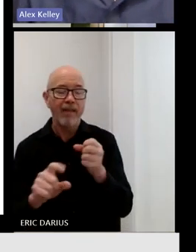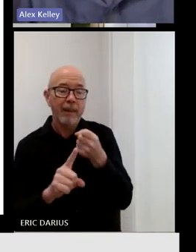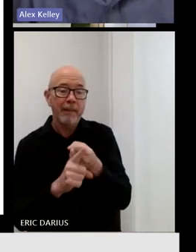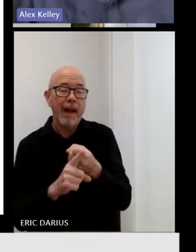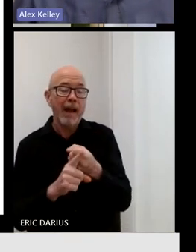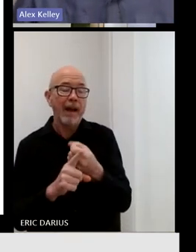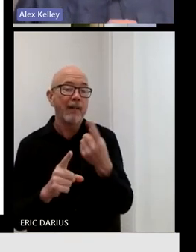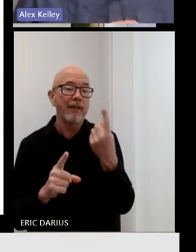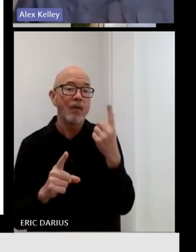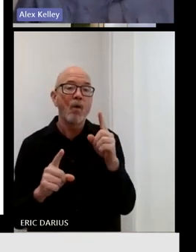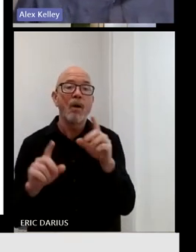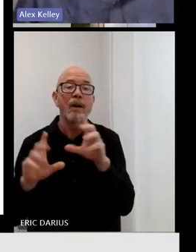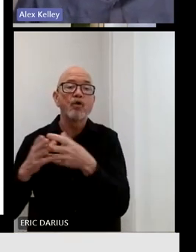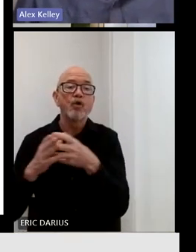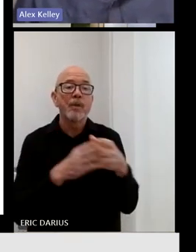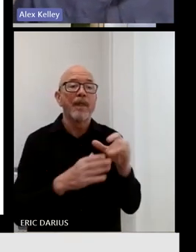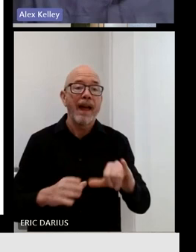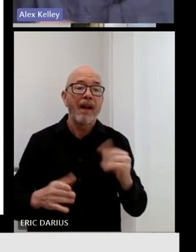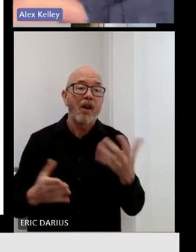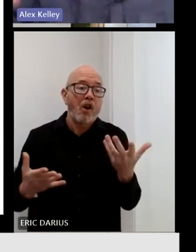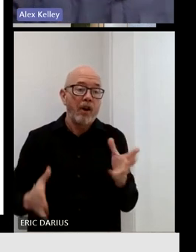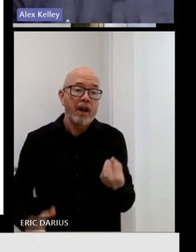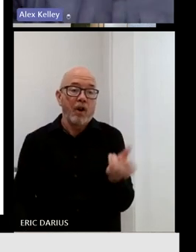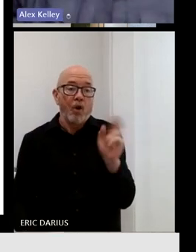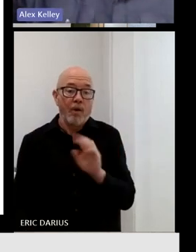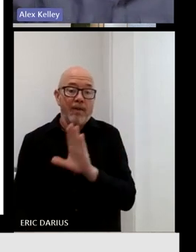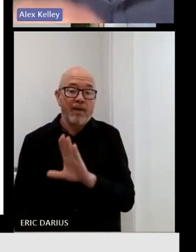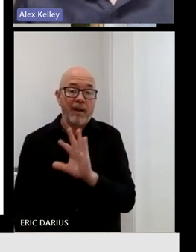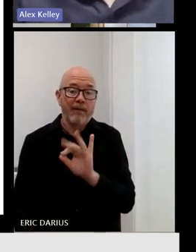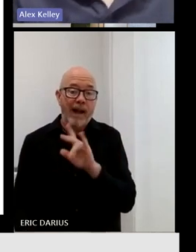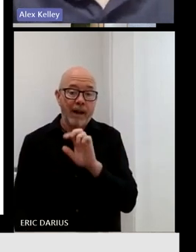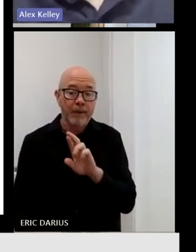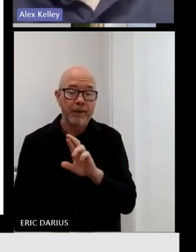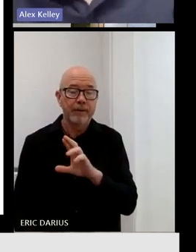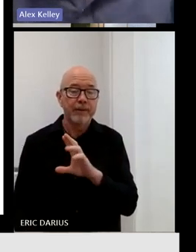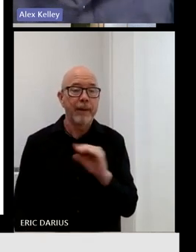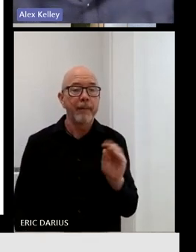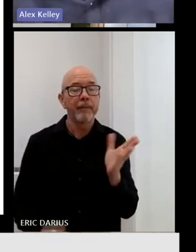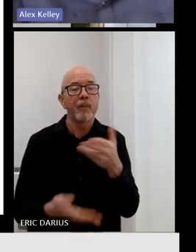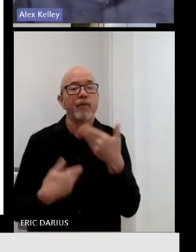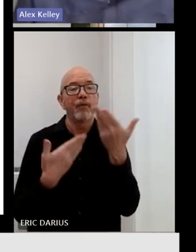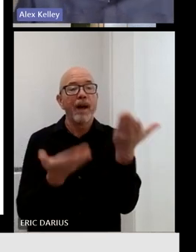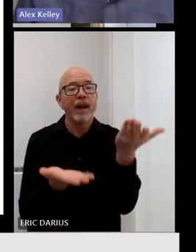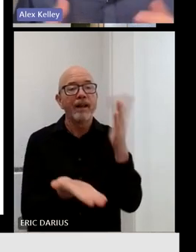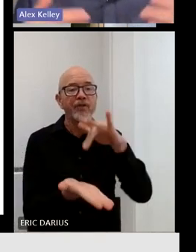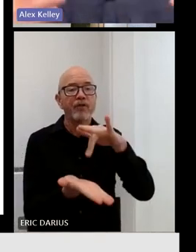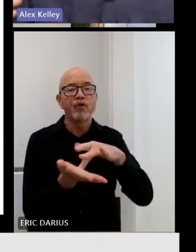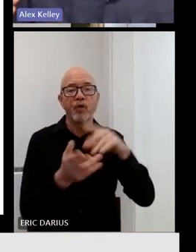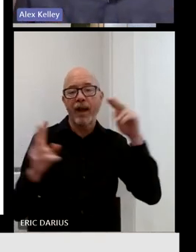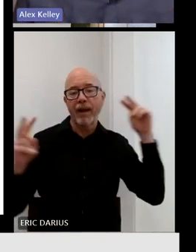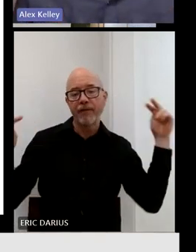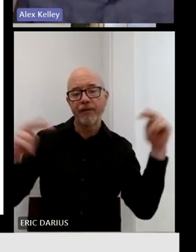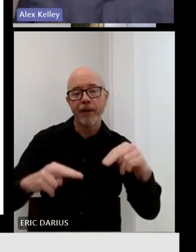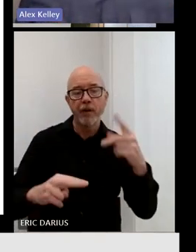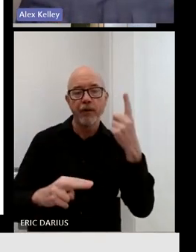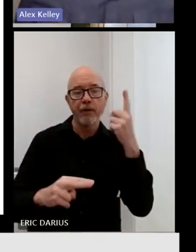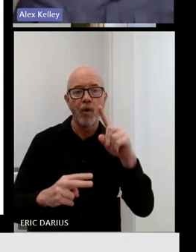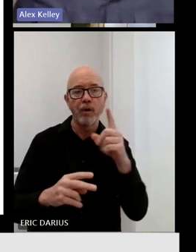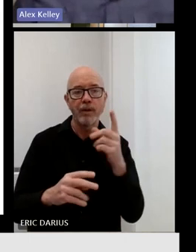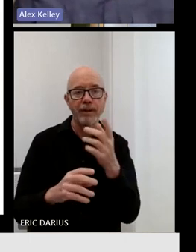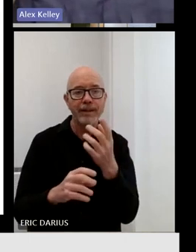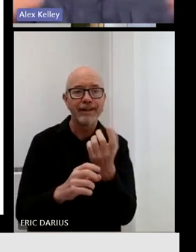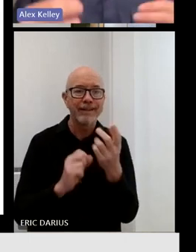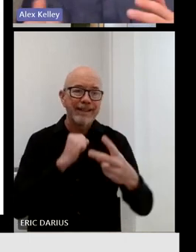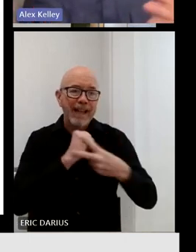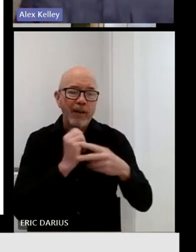fiber, but more importantly, providing a kind of centralized view of opportunities for savings alignment. And so how do you